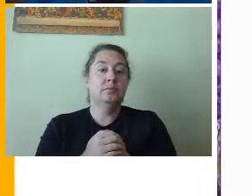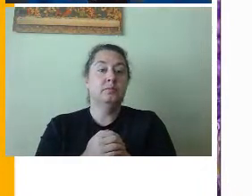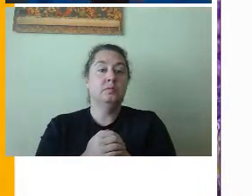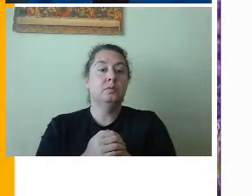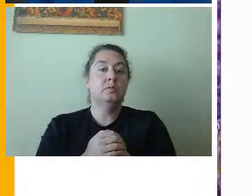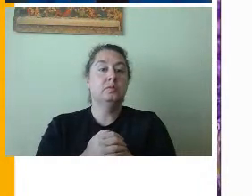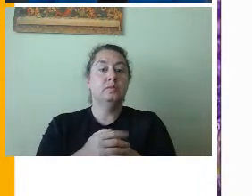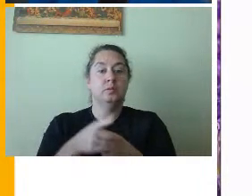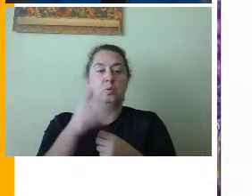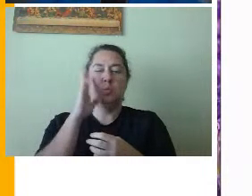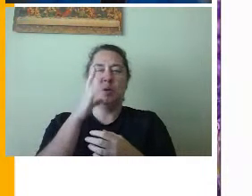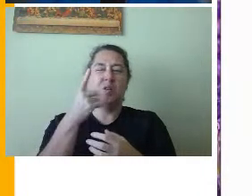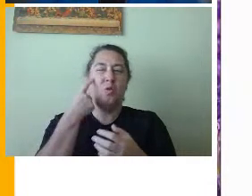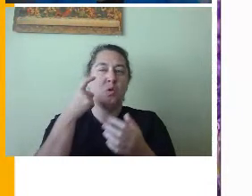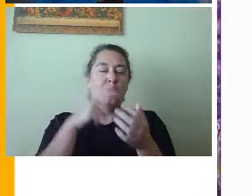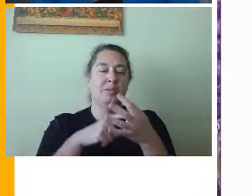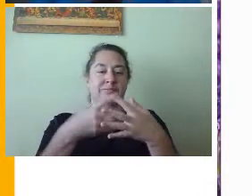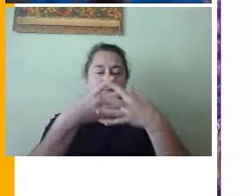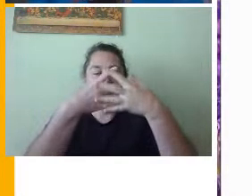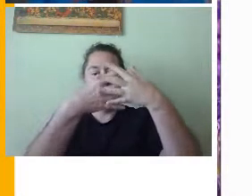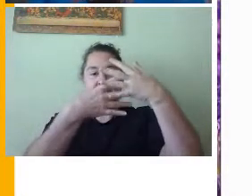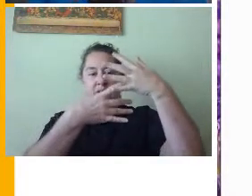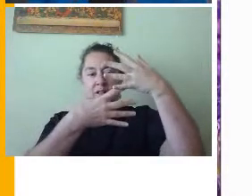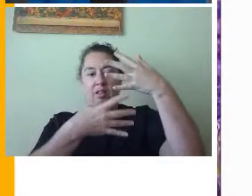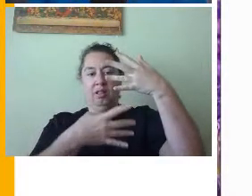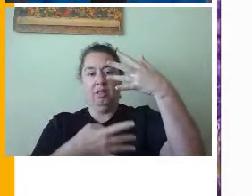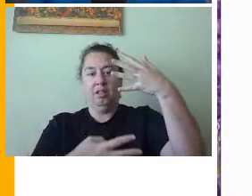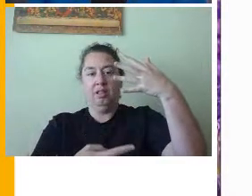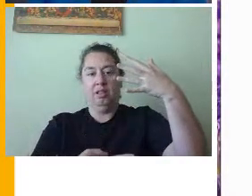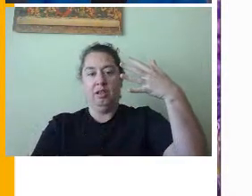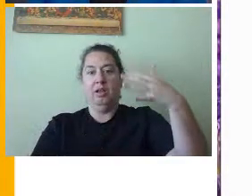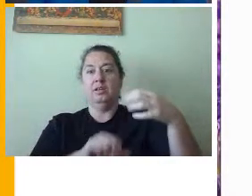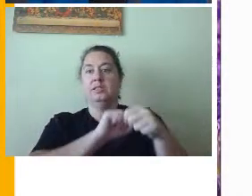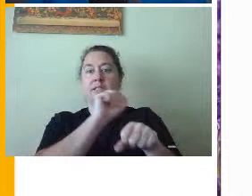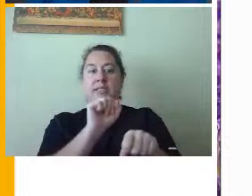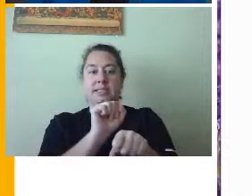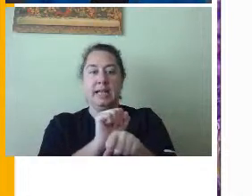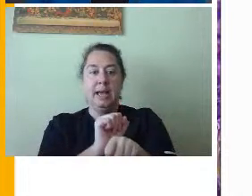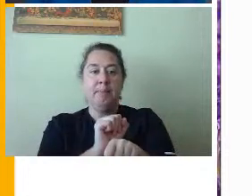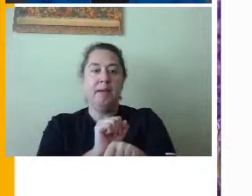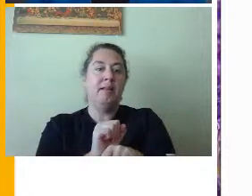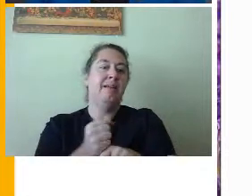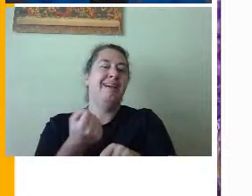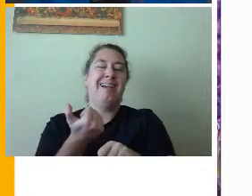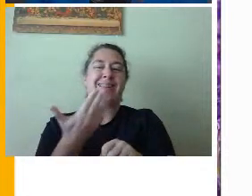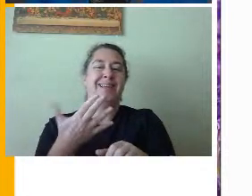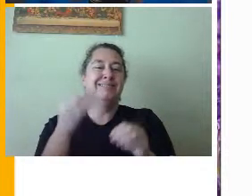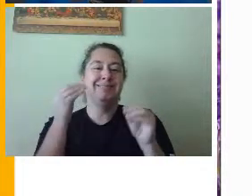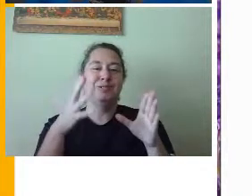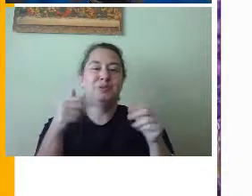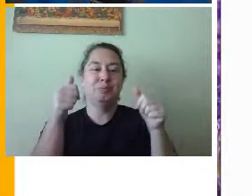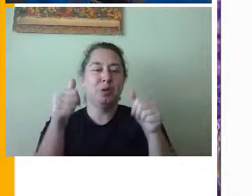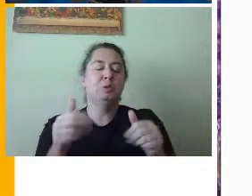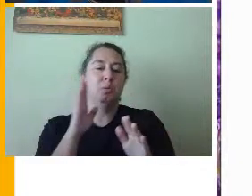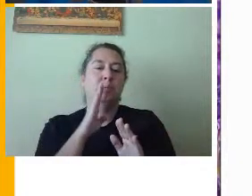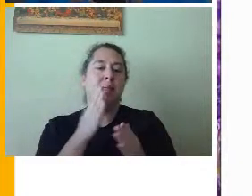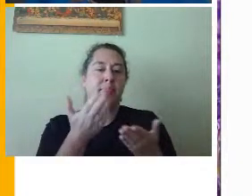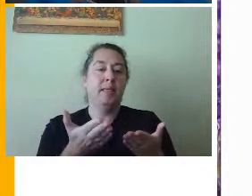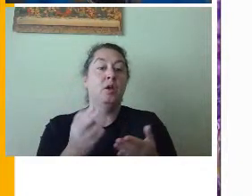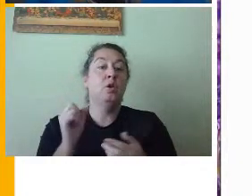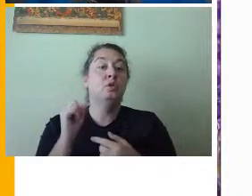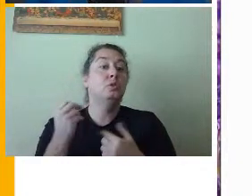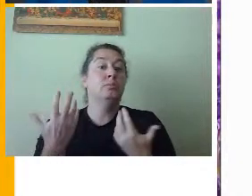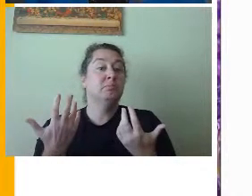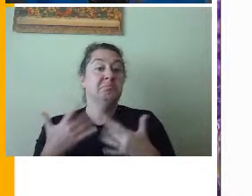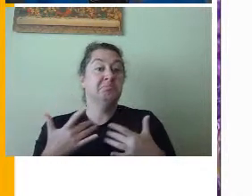Once here, you're going to see all the materials and assignments that the teacher has posted. So what we're going to do is we're going to